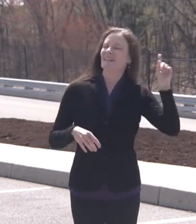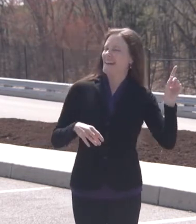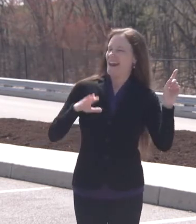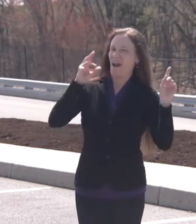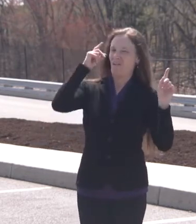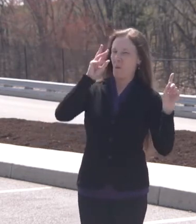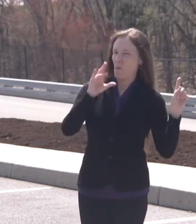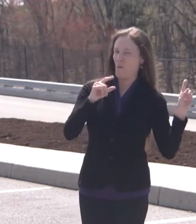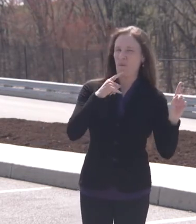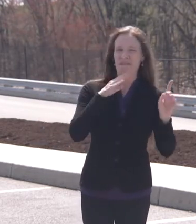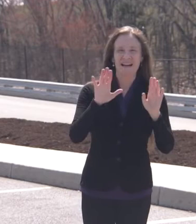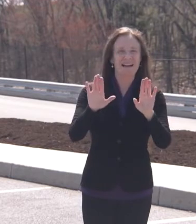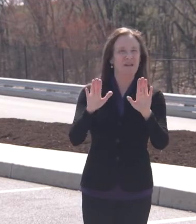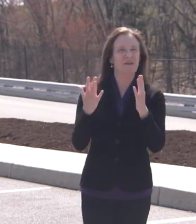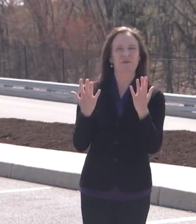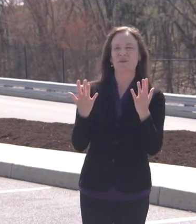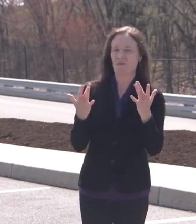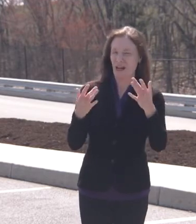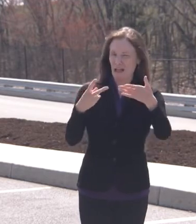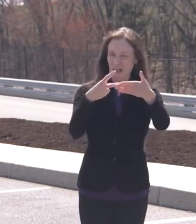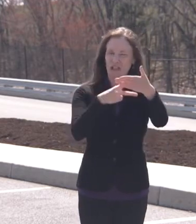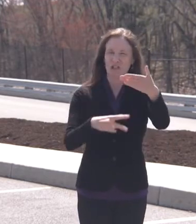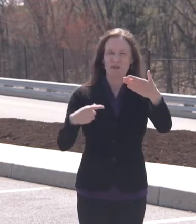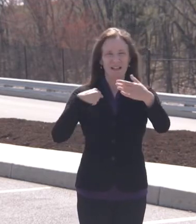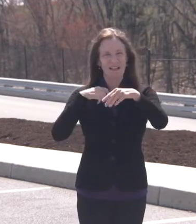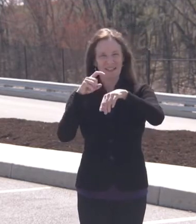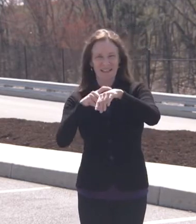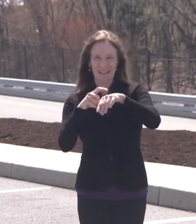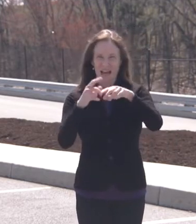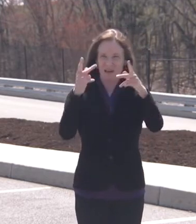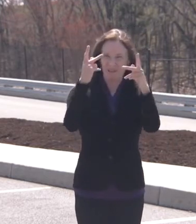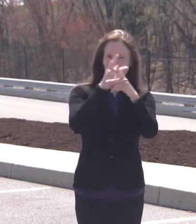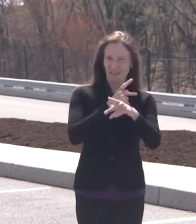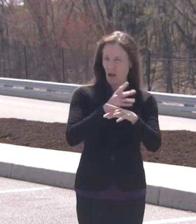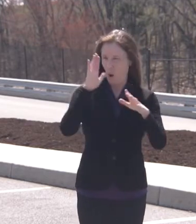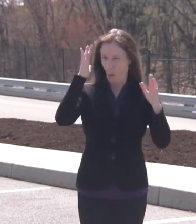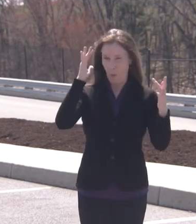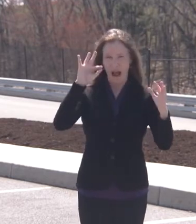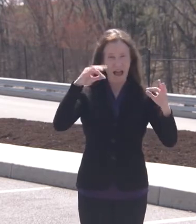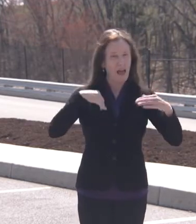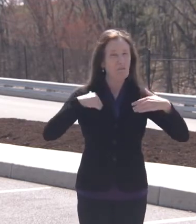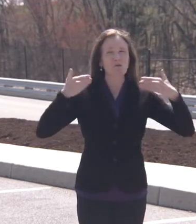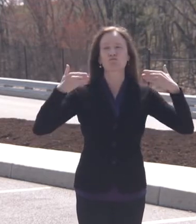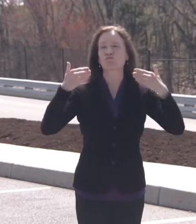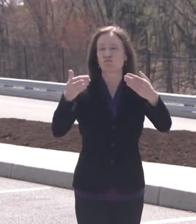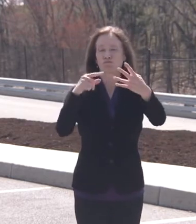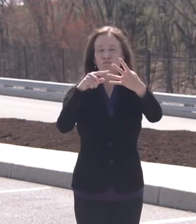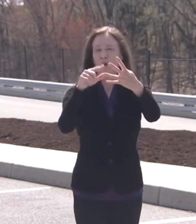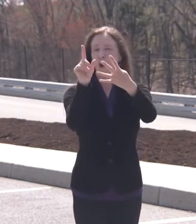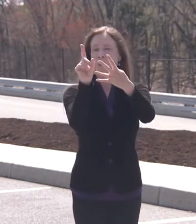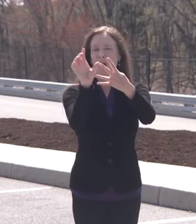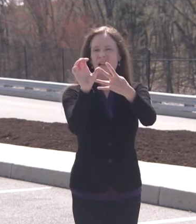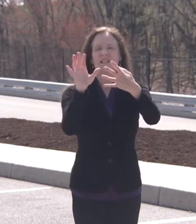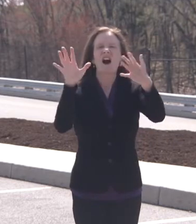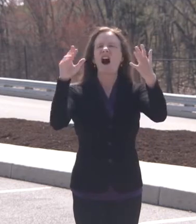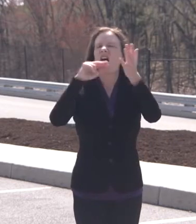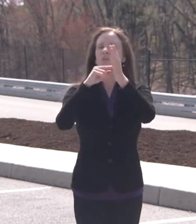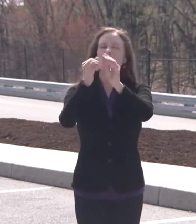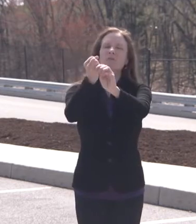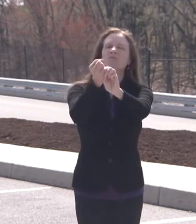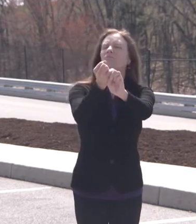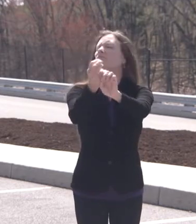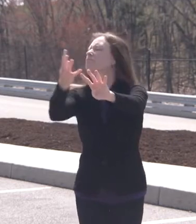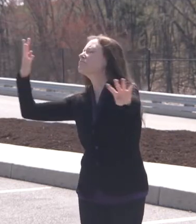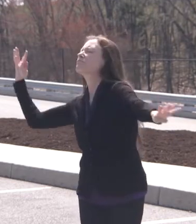instead of having sort of initial flood that we could actually just face it and that going 1B, 1C,